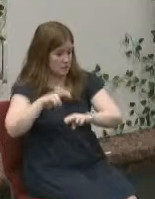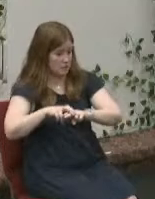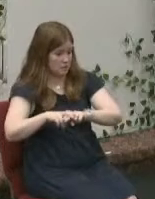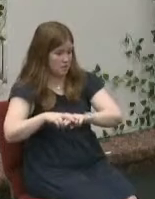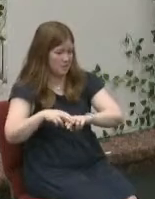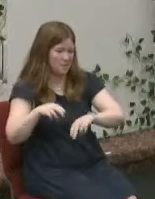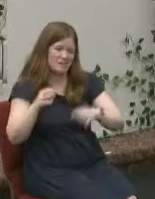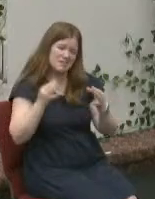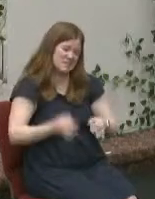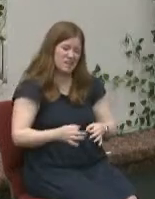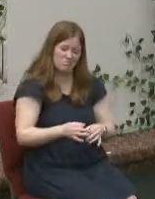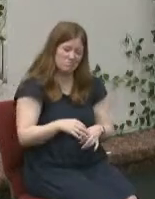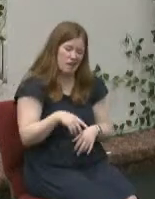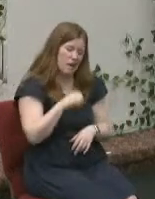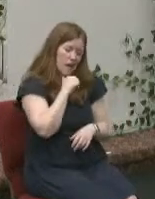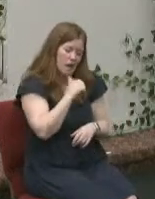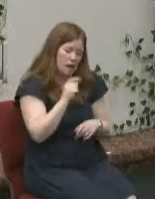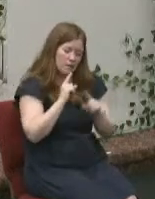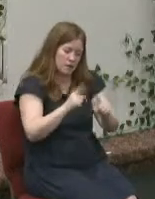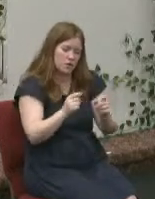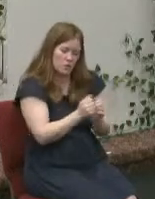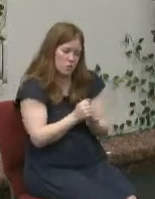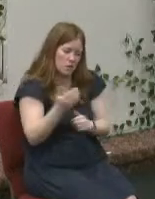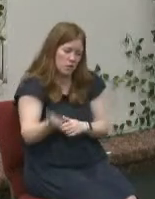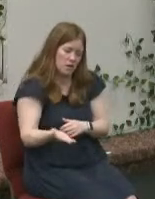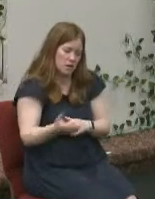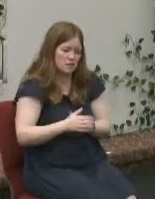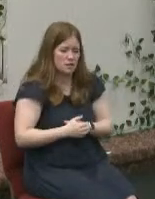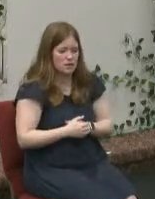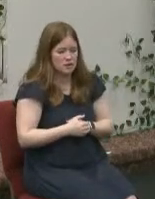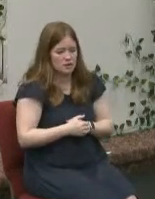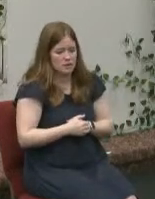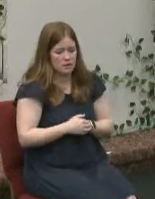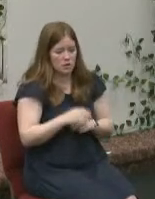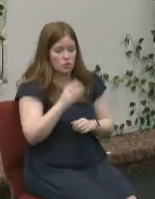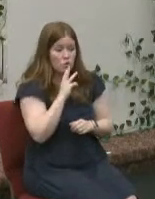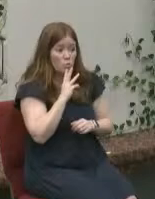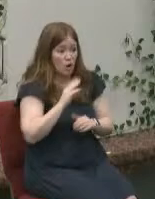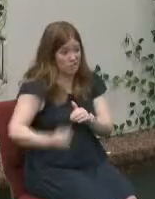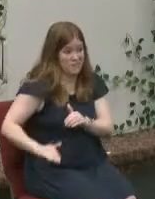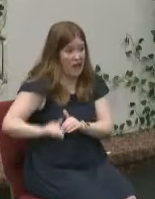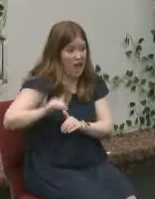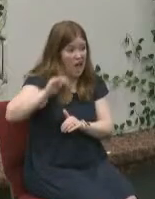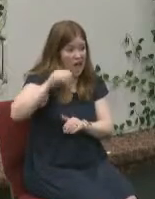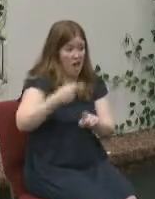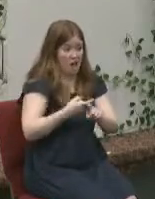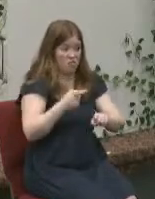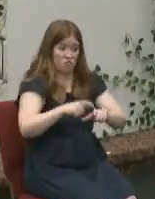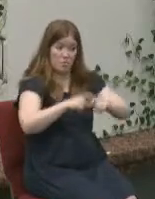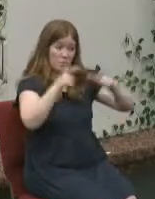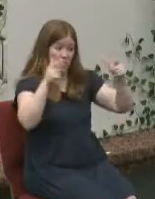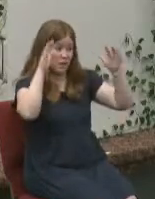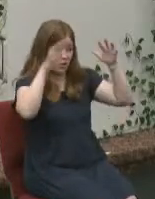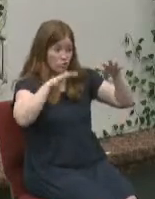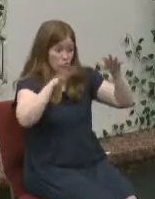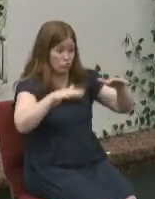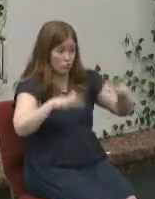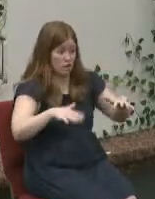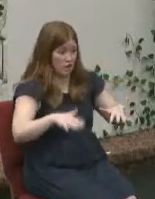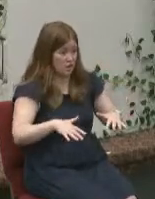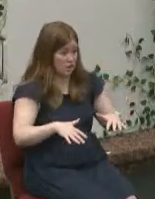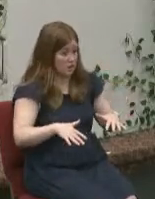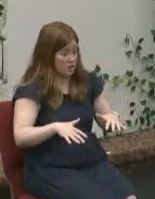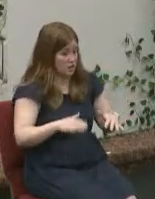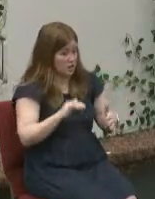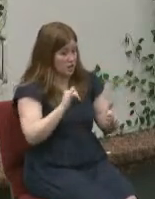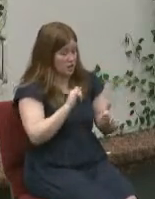he decided at the last minute not to get in the water was so high from a huge rain that there's a brief or i